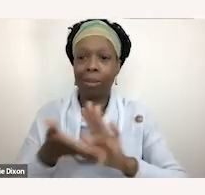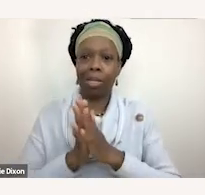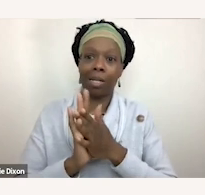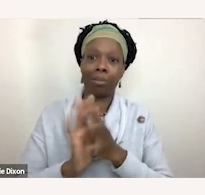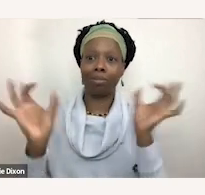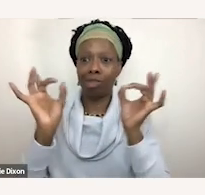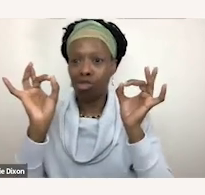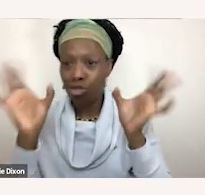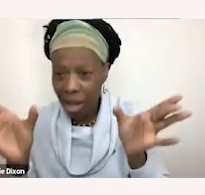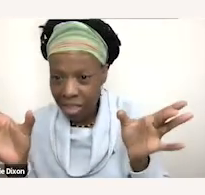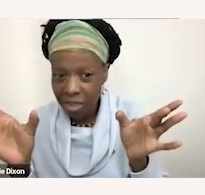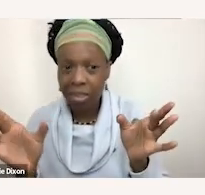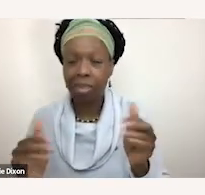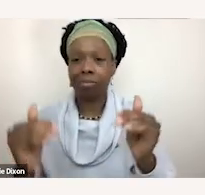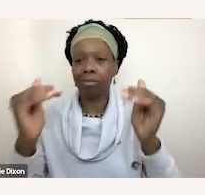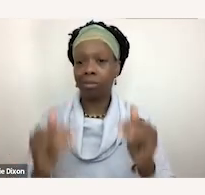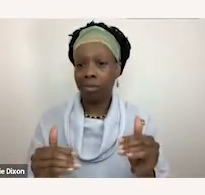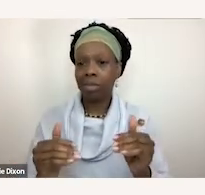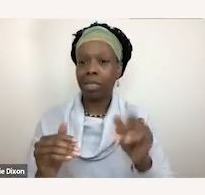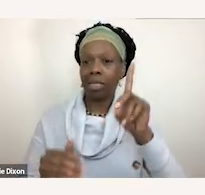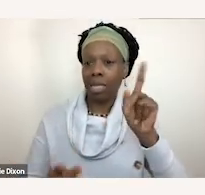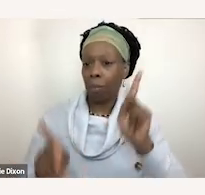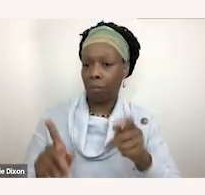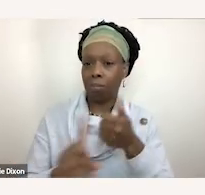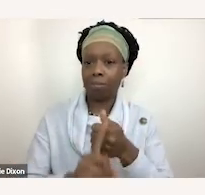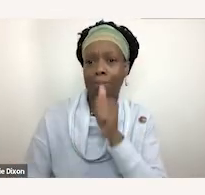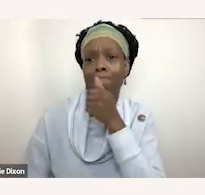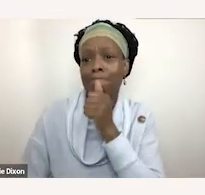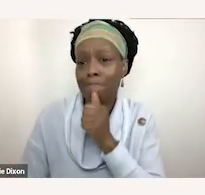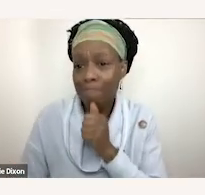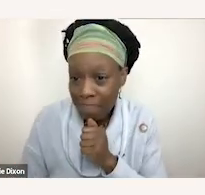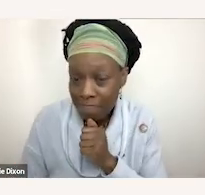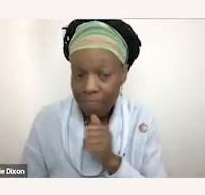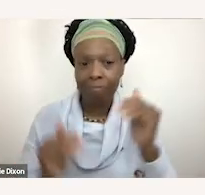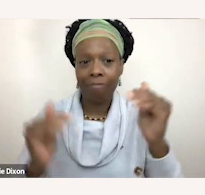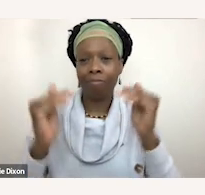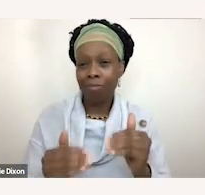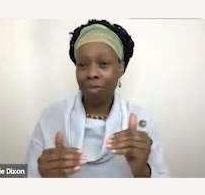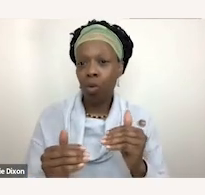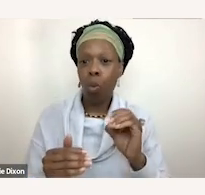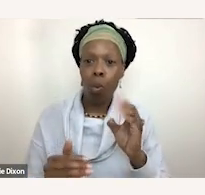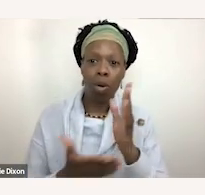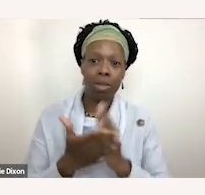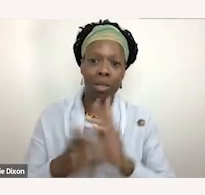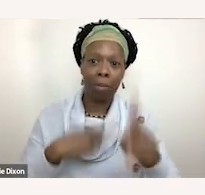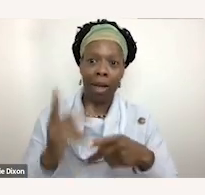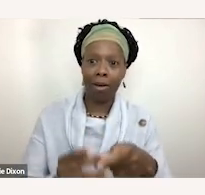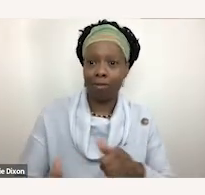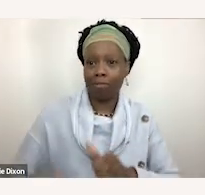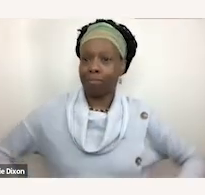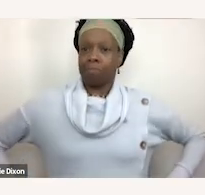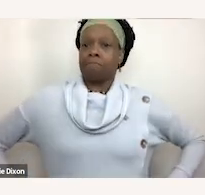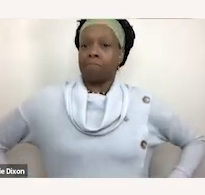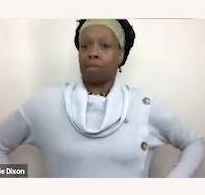or that disabled people suffer, or that disability is some kind of superpower. One of my